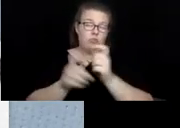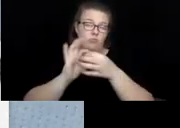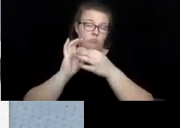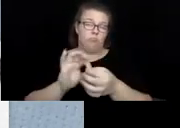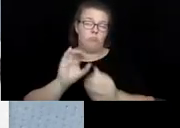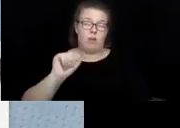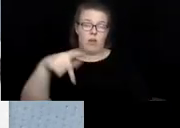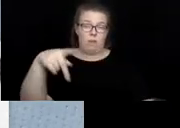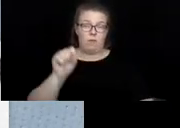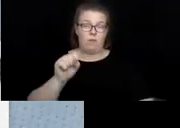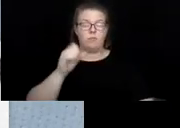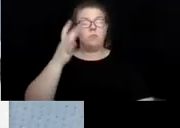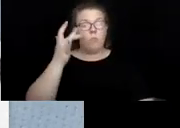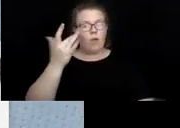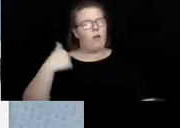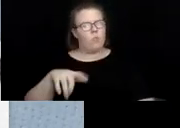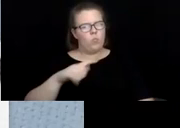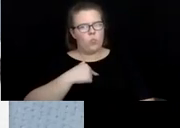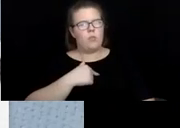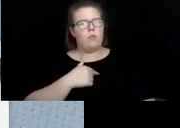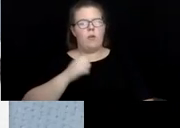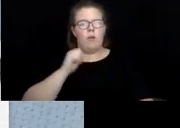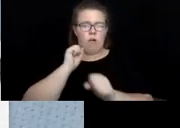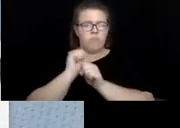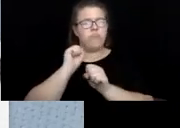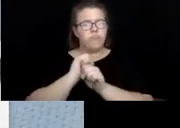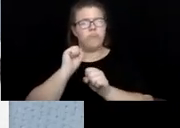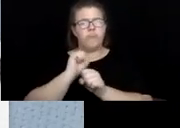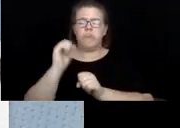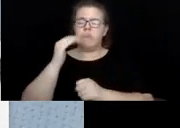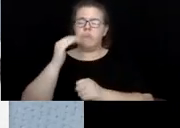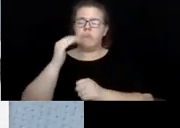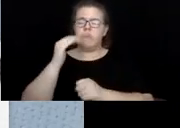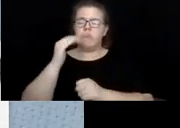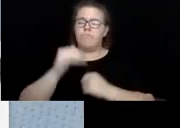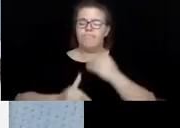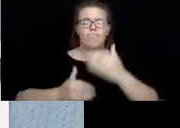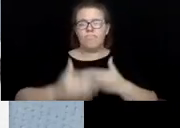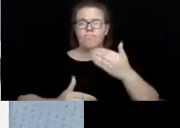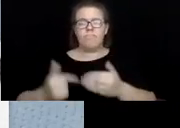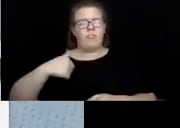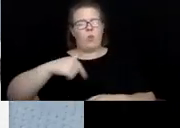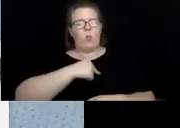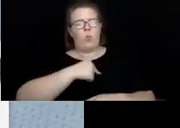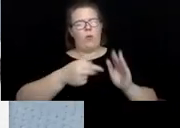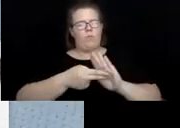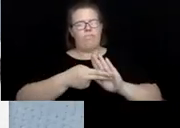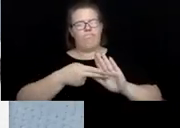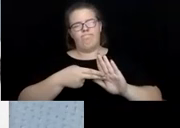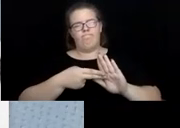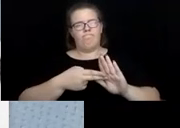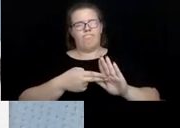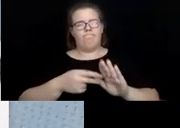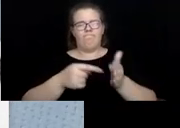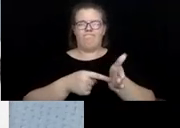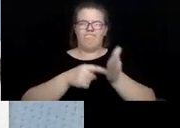because we have been working right along. We are what are considered essential employees.